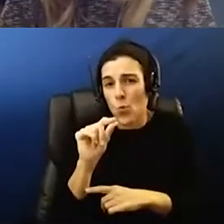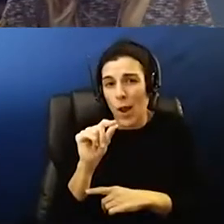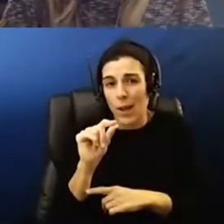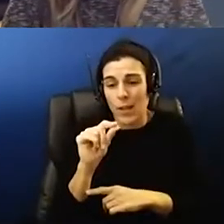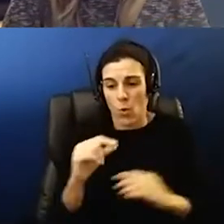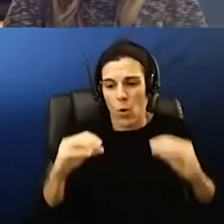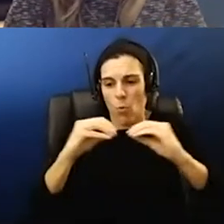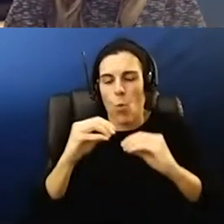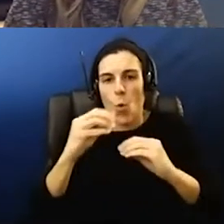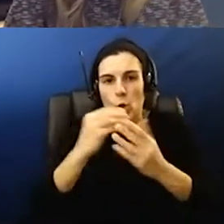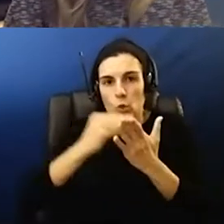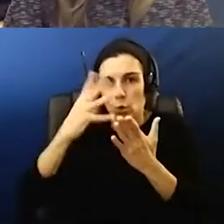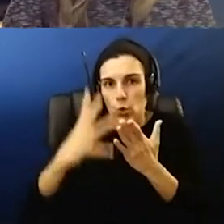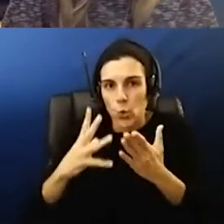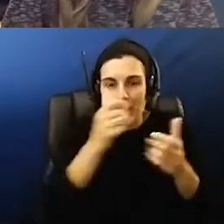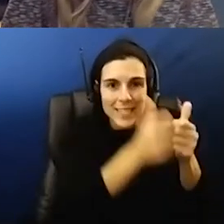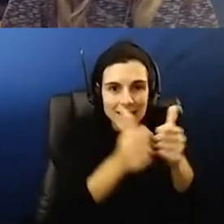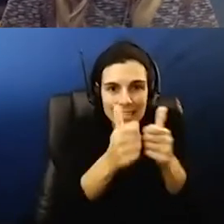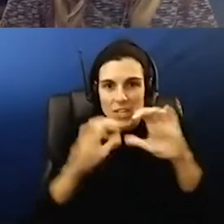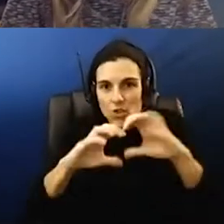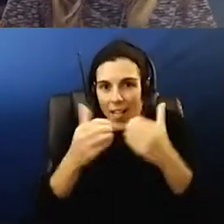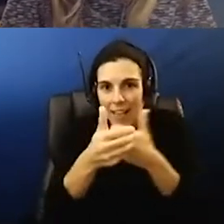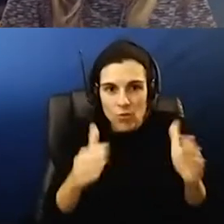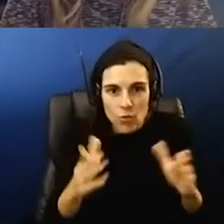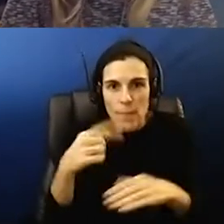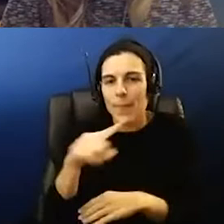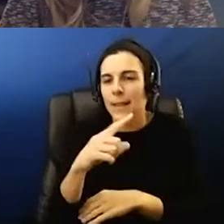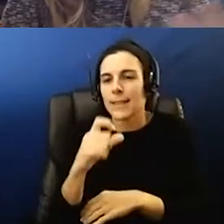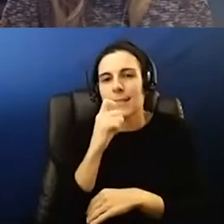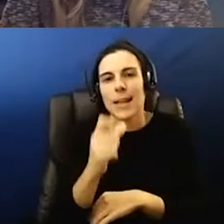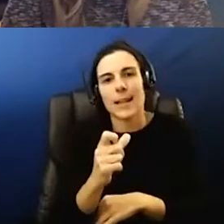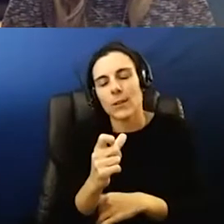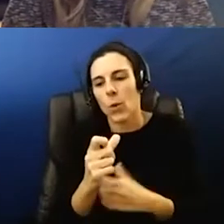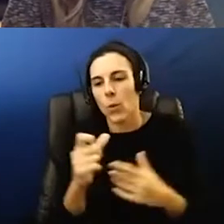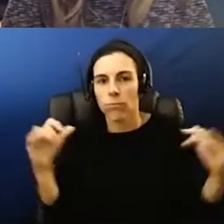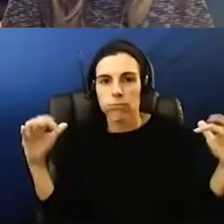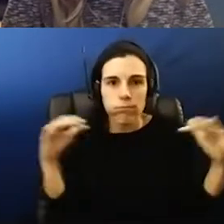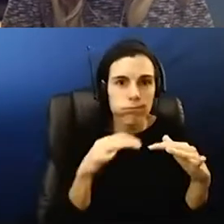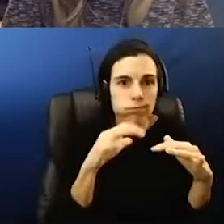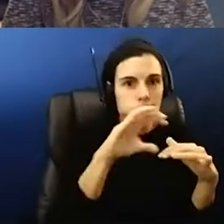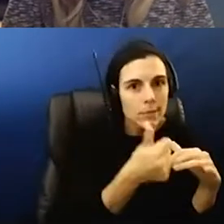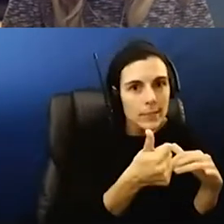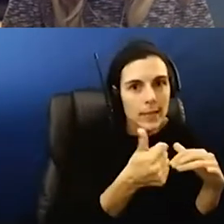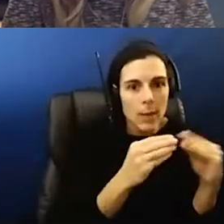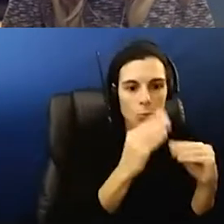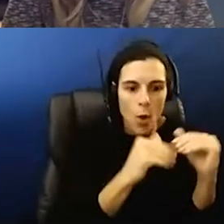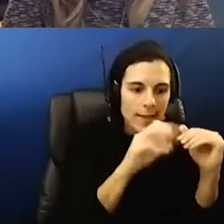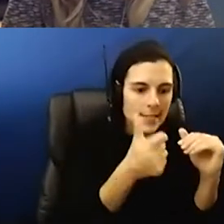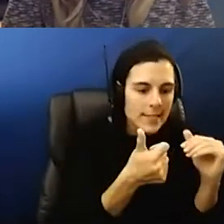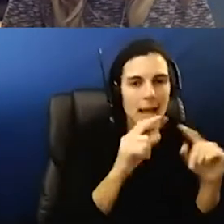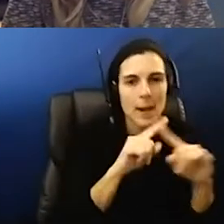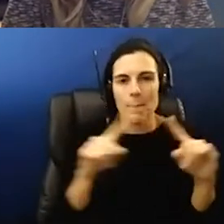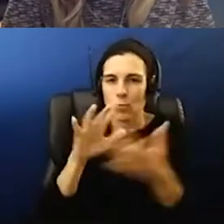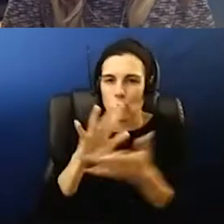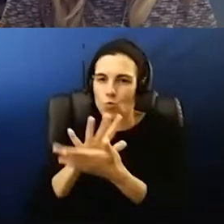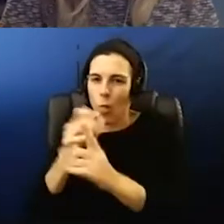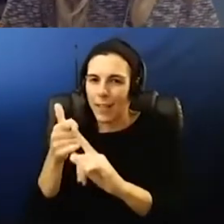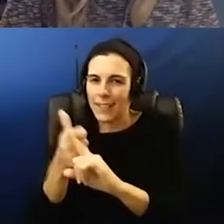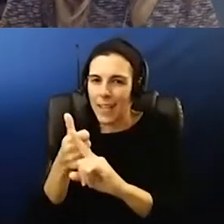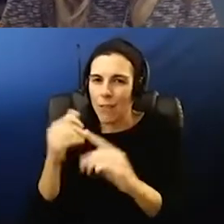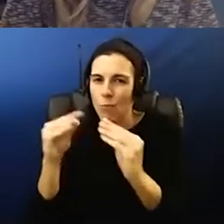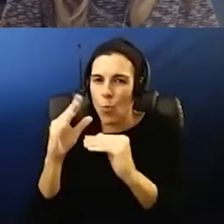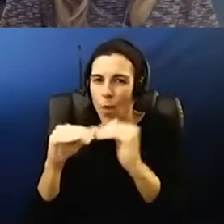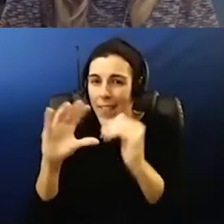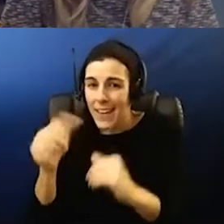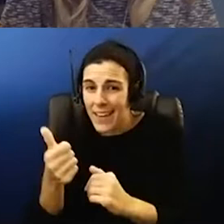um you know everywhere else we go they say don't gather in groups of 10 but in schools uh we have more than that so you